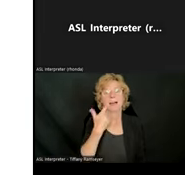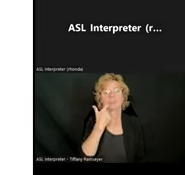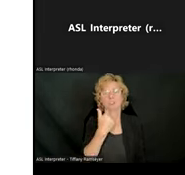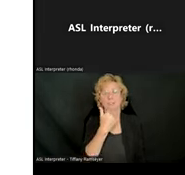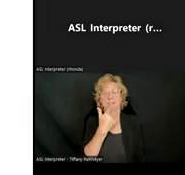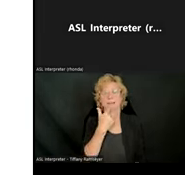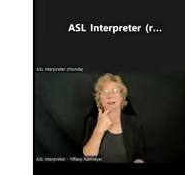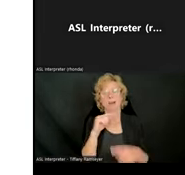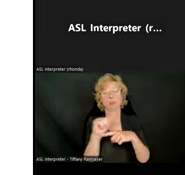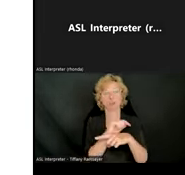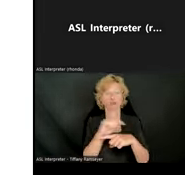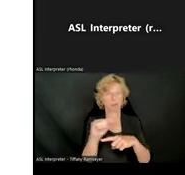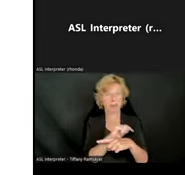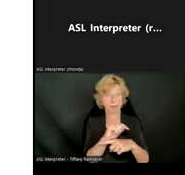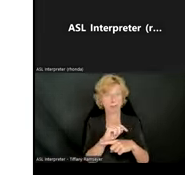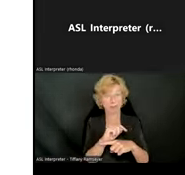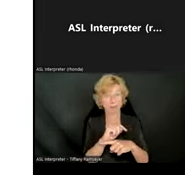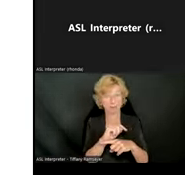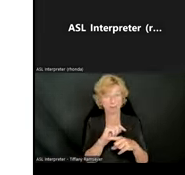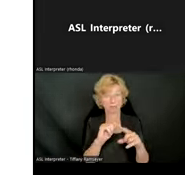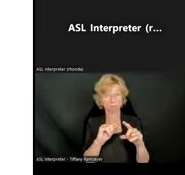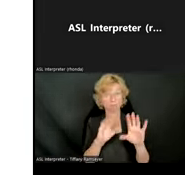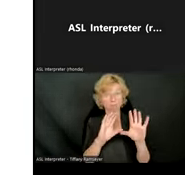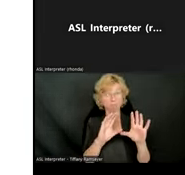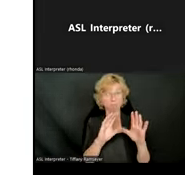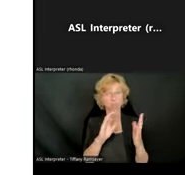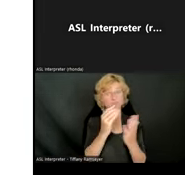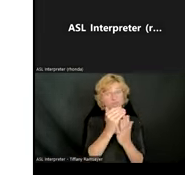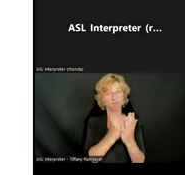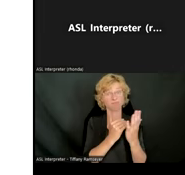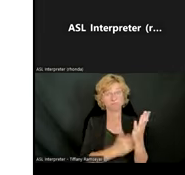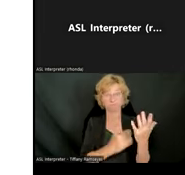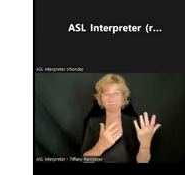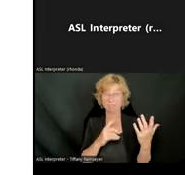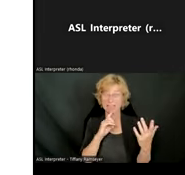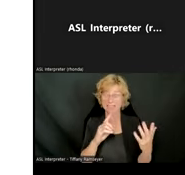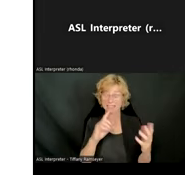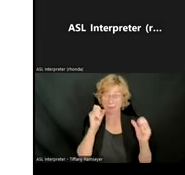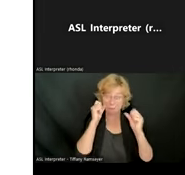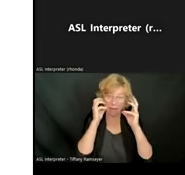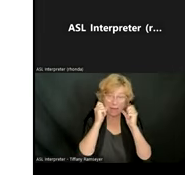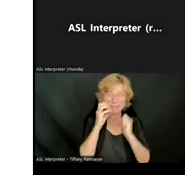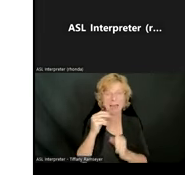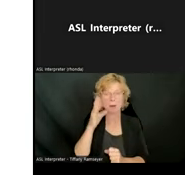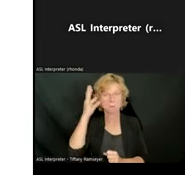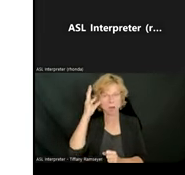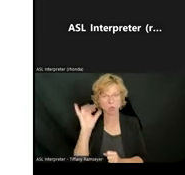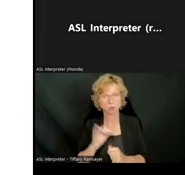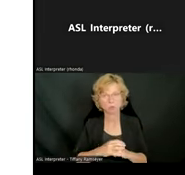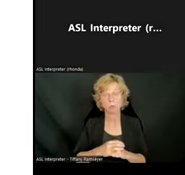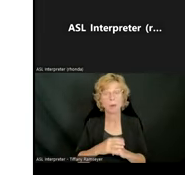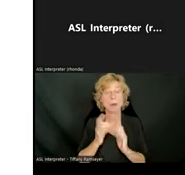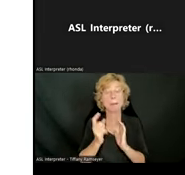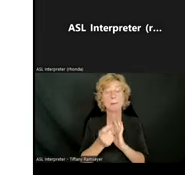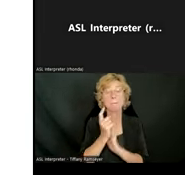and the parents should be looking at them as well. The minute that the teacher or the instructor